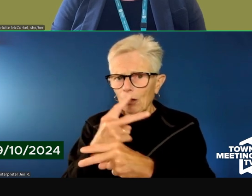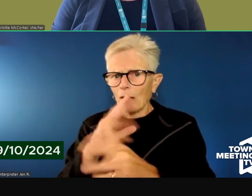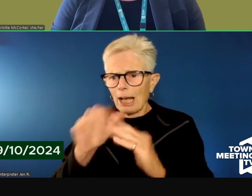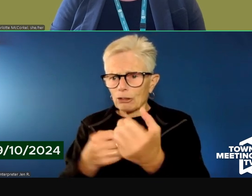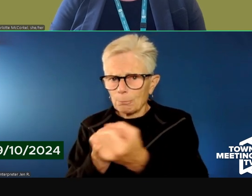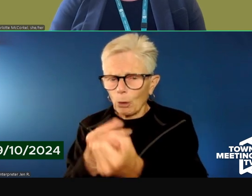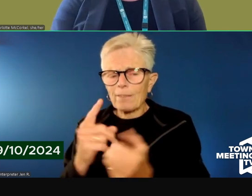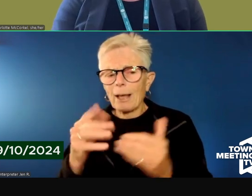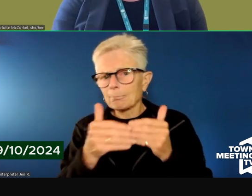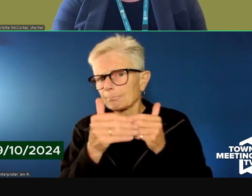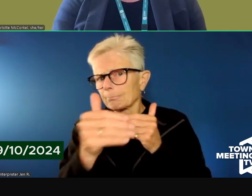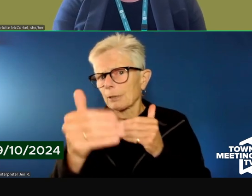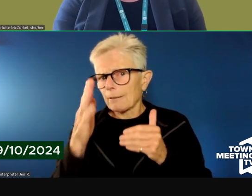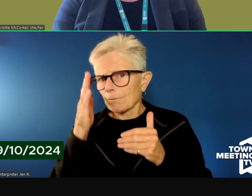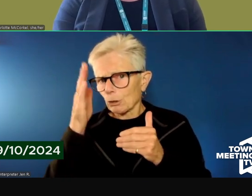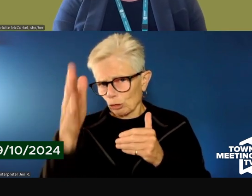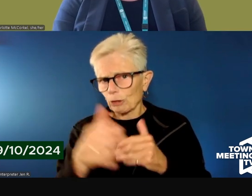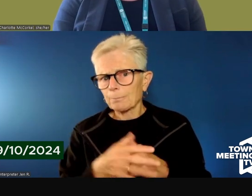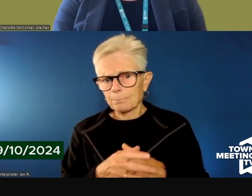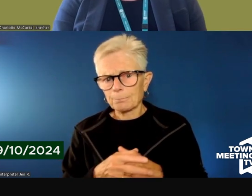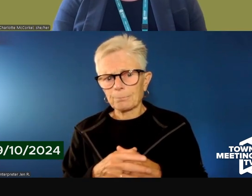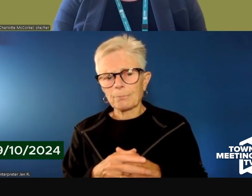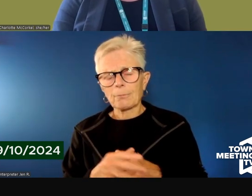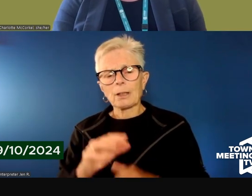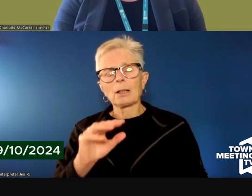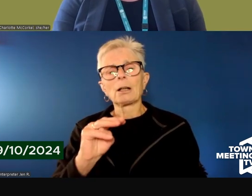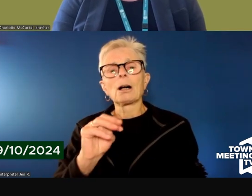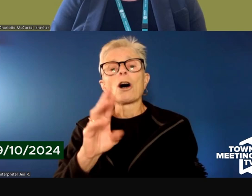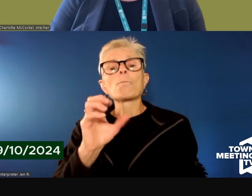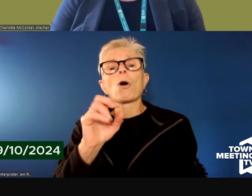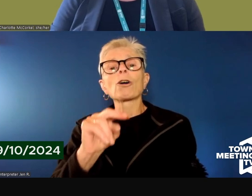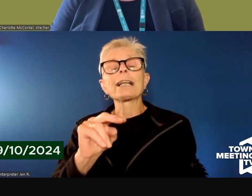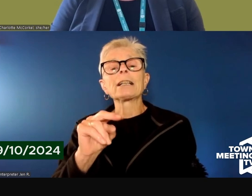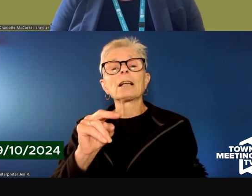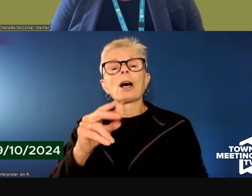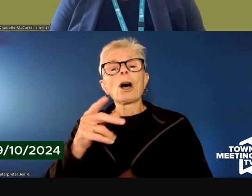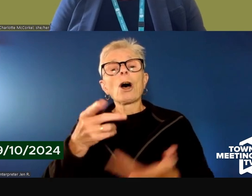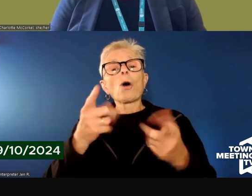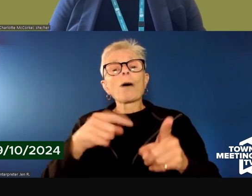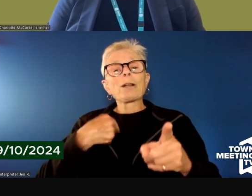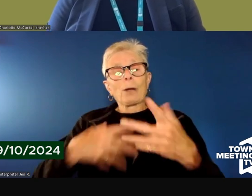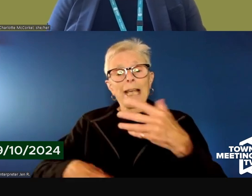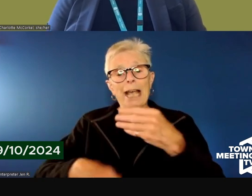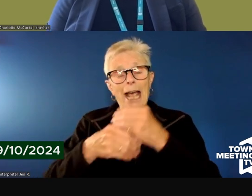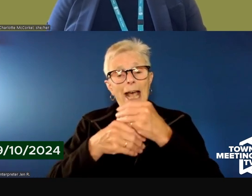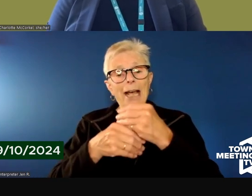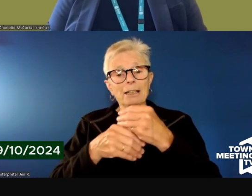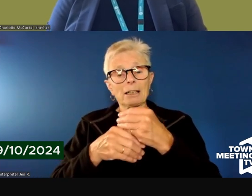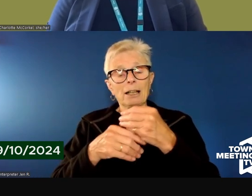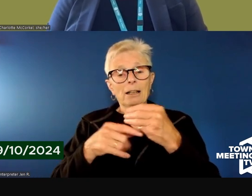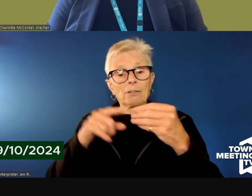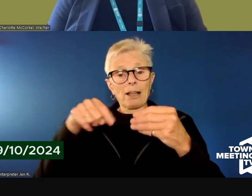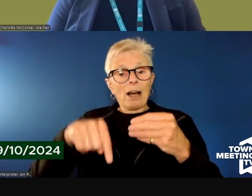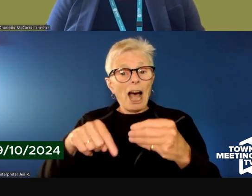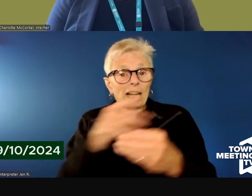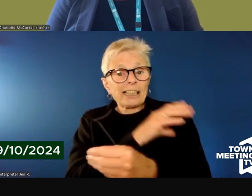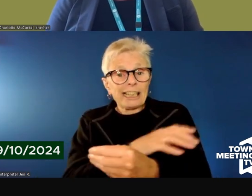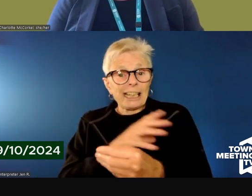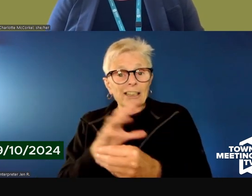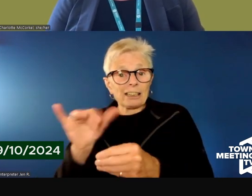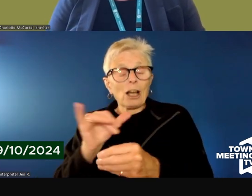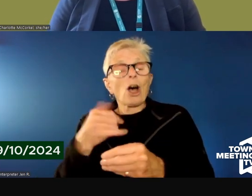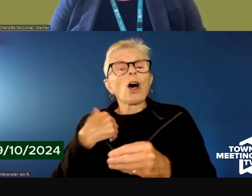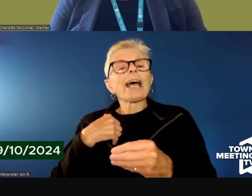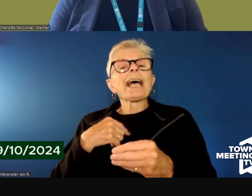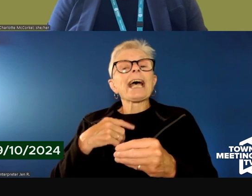for the future. We acknowledge that when we add a resource like this to the system, we need to give some time